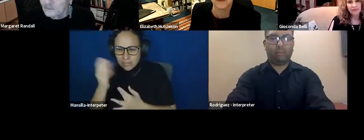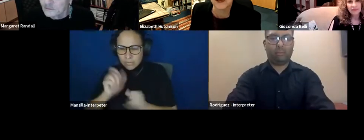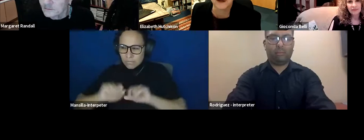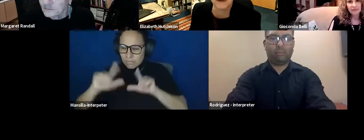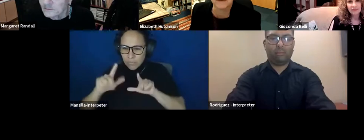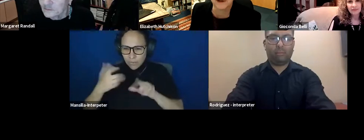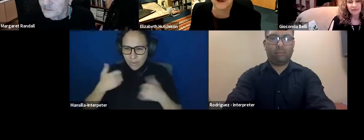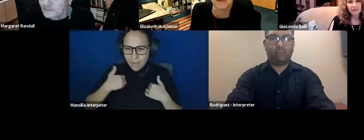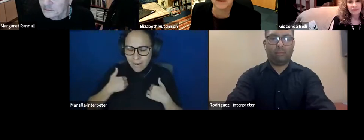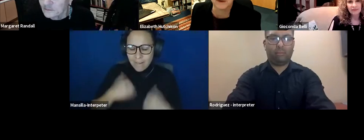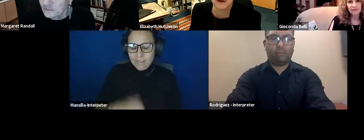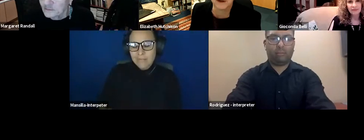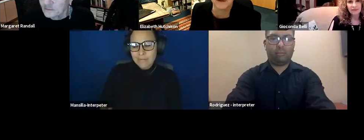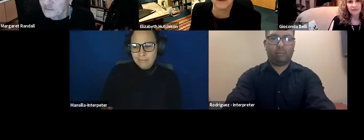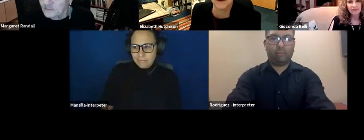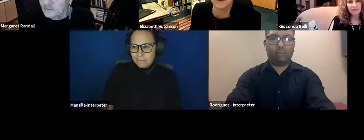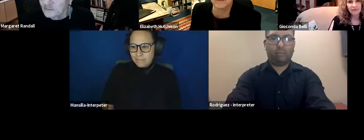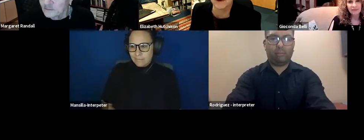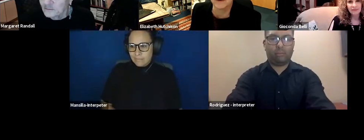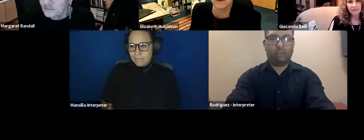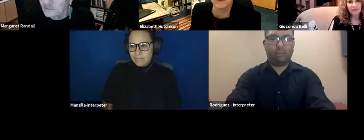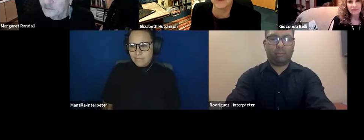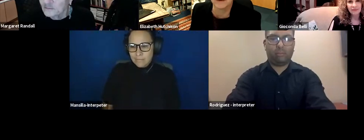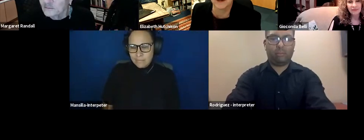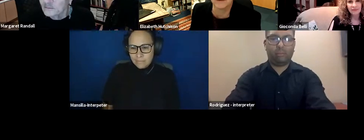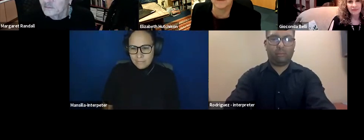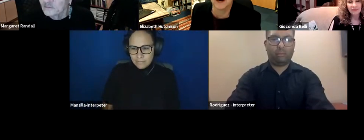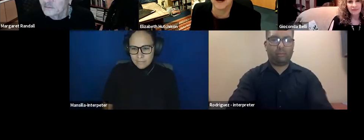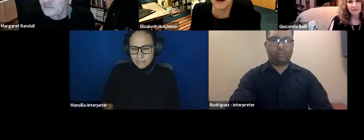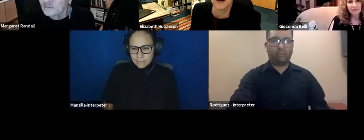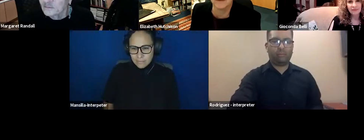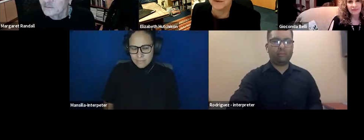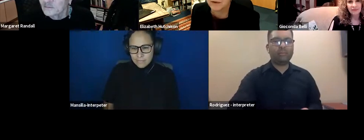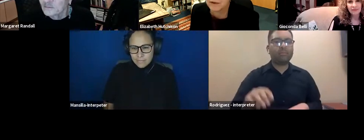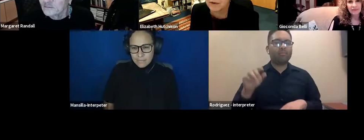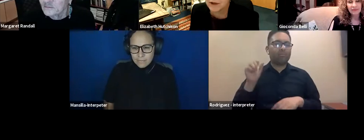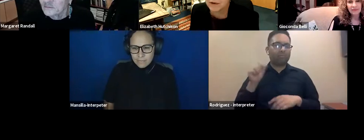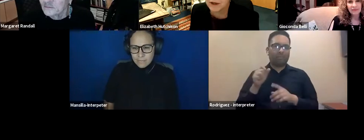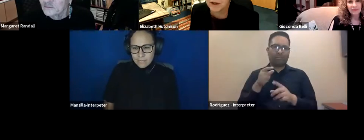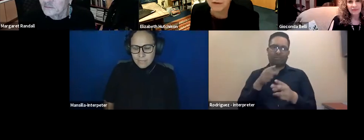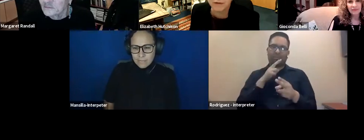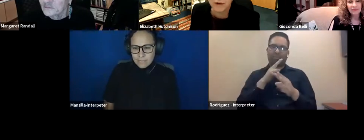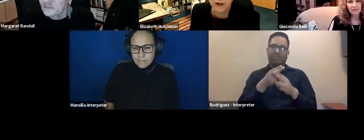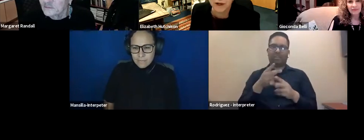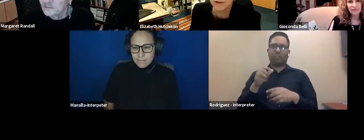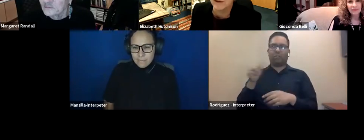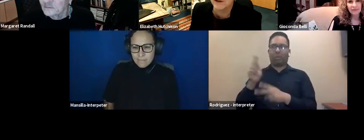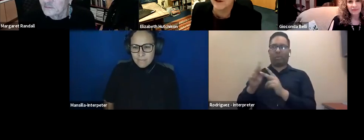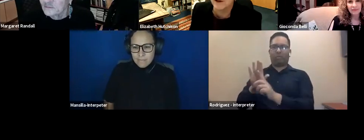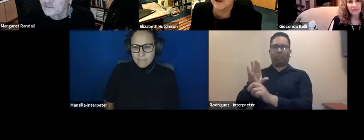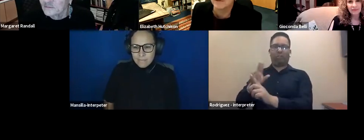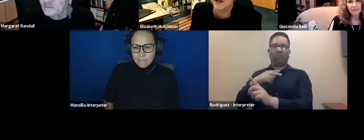Well, speaking of, um, uh, the voices of others, um, I was going to see if Fiore,